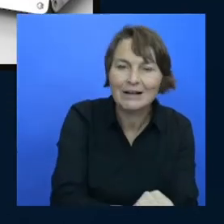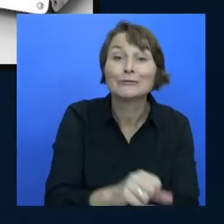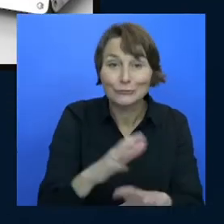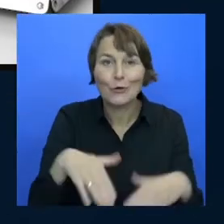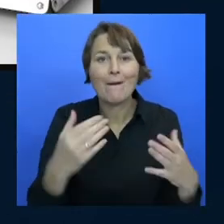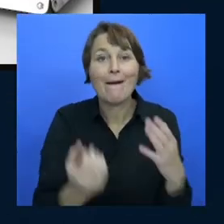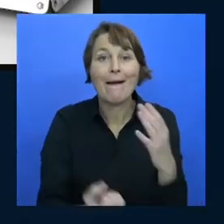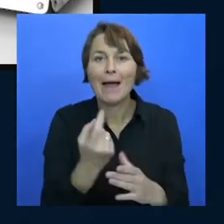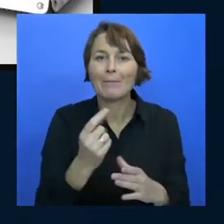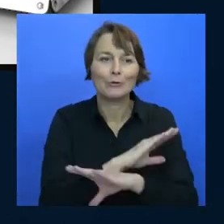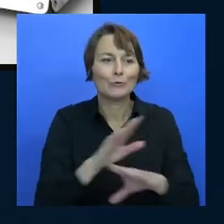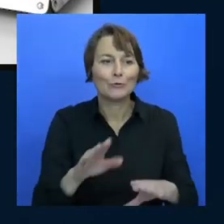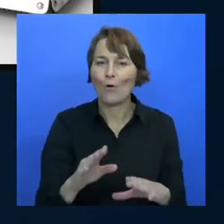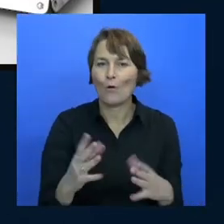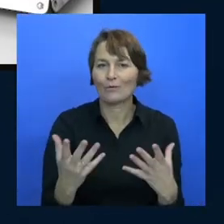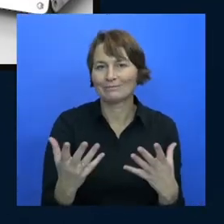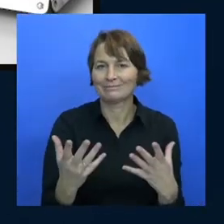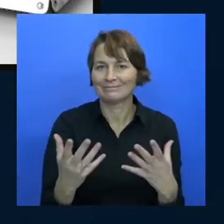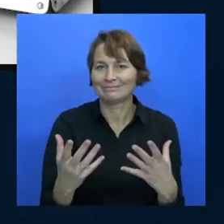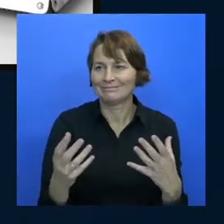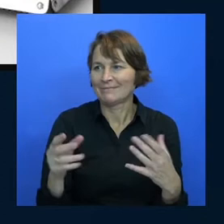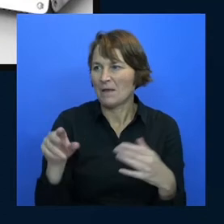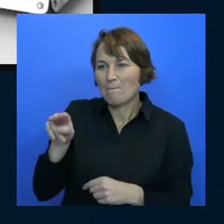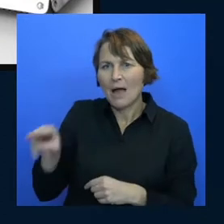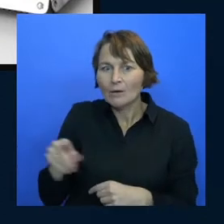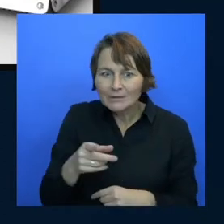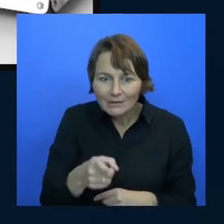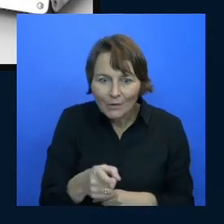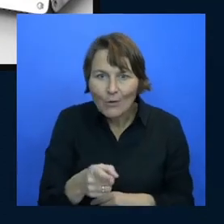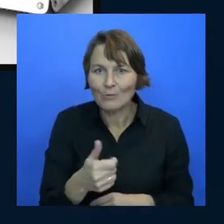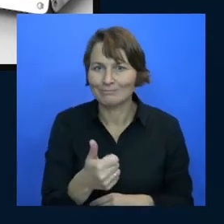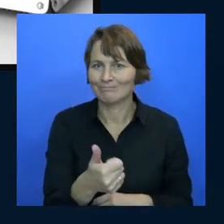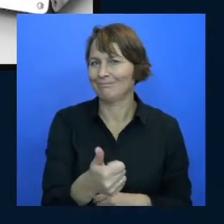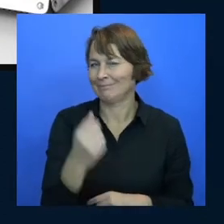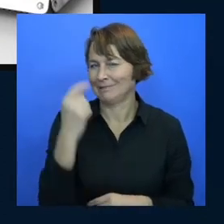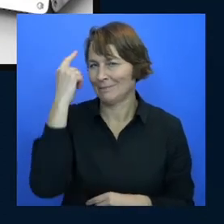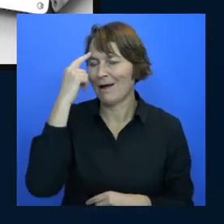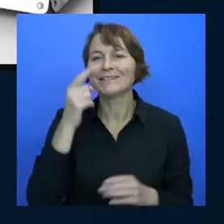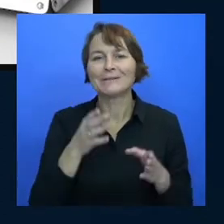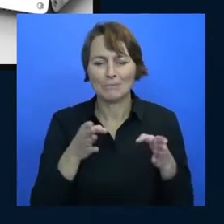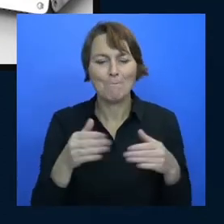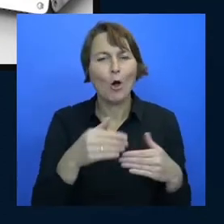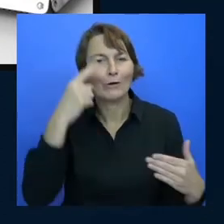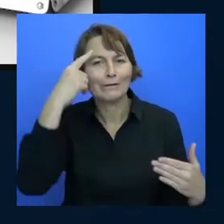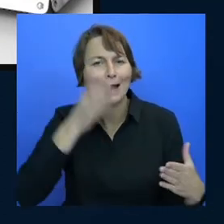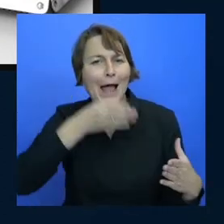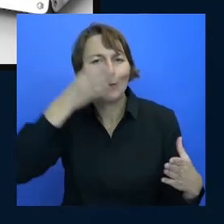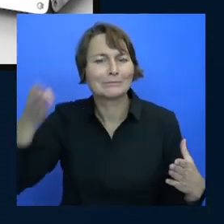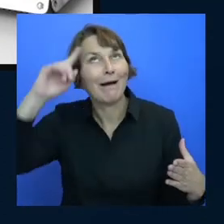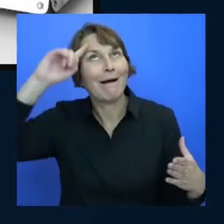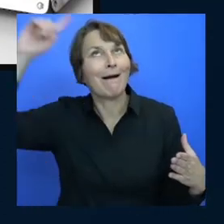programmer right there that's a person who's thinking outside the box of course it probably was just DNS but